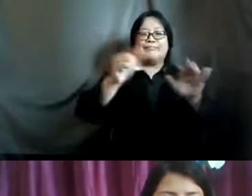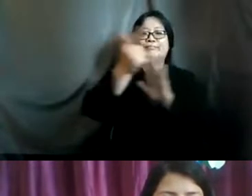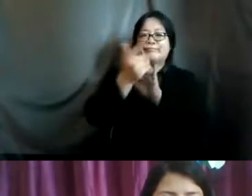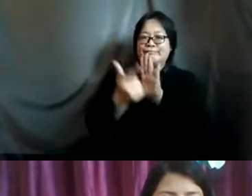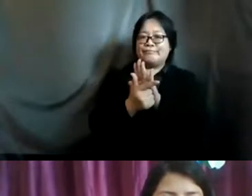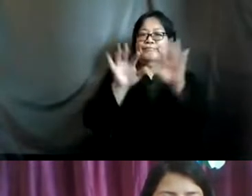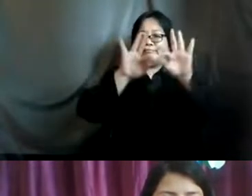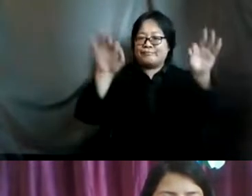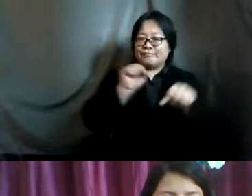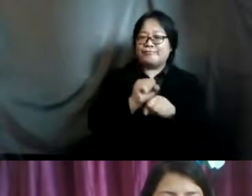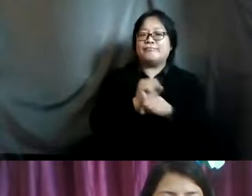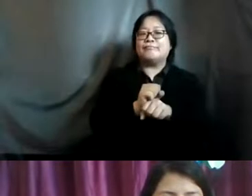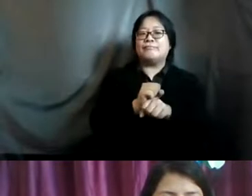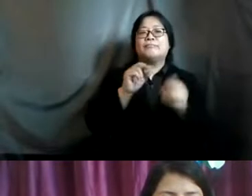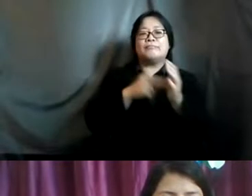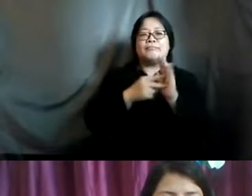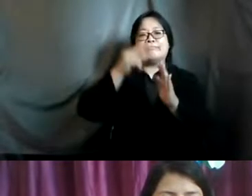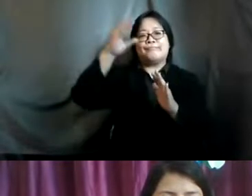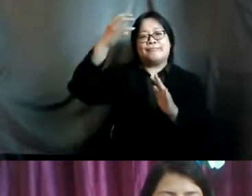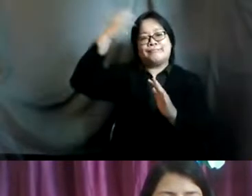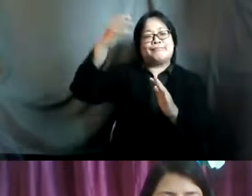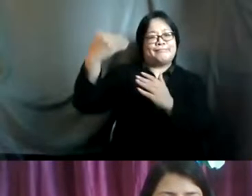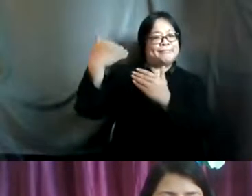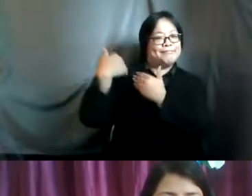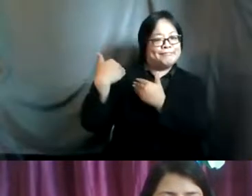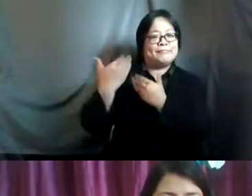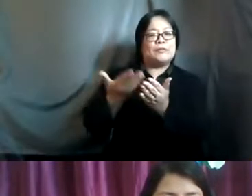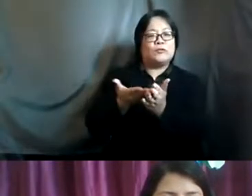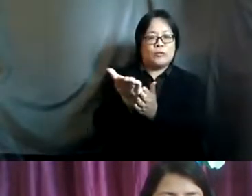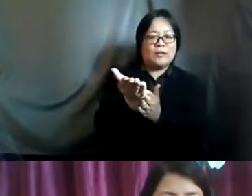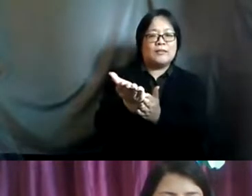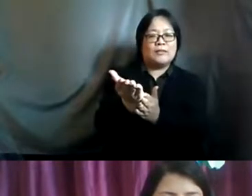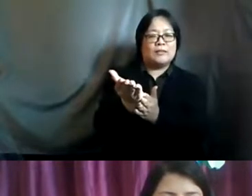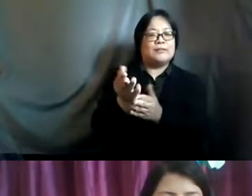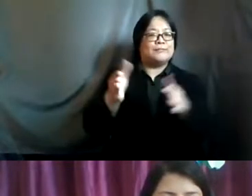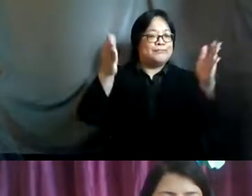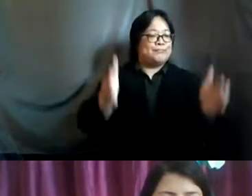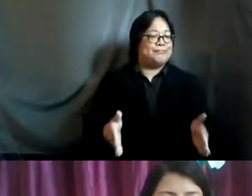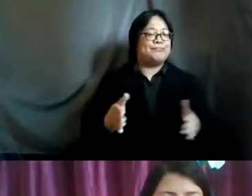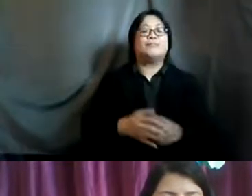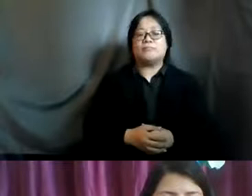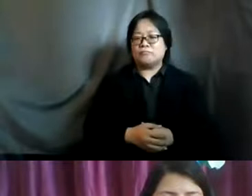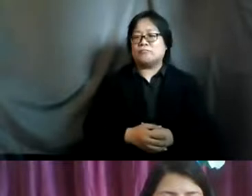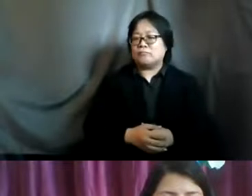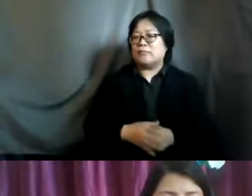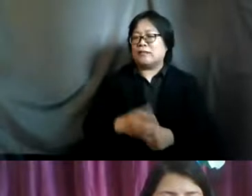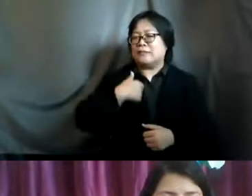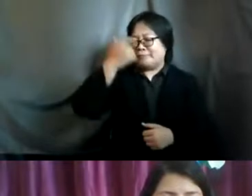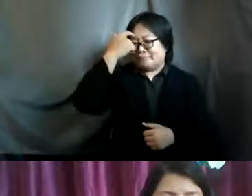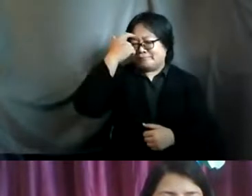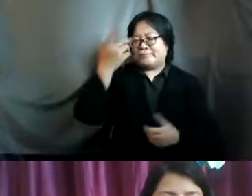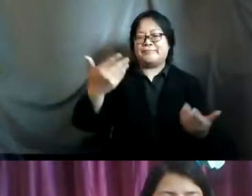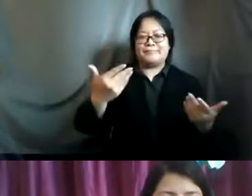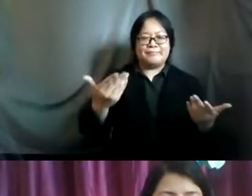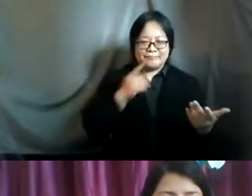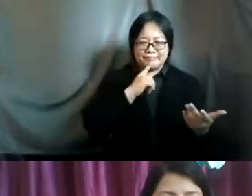hold governments accountable right to the rights of uh citizens um and i think that uh there have actually been